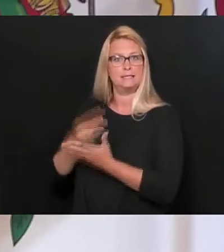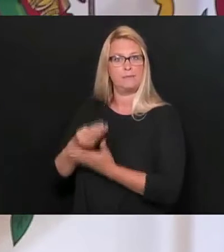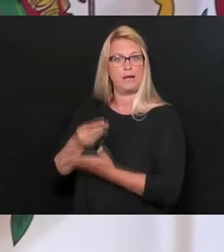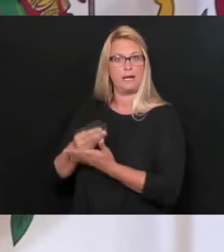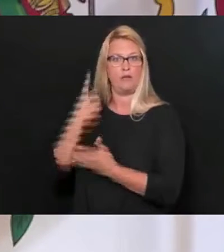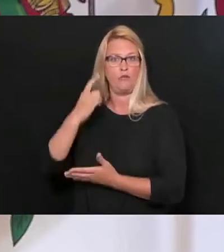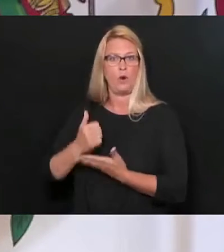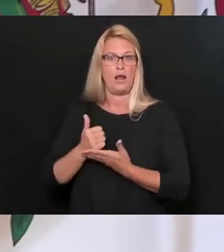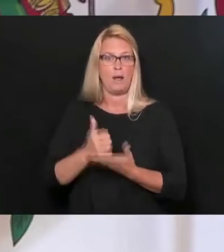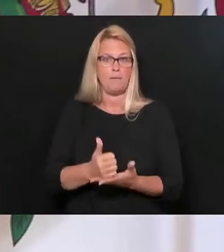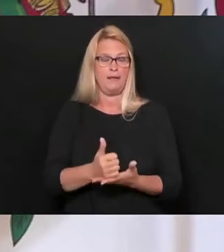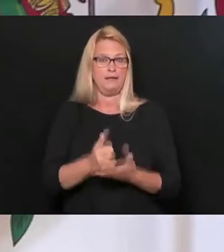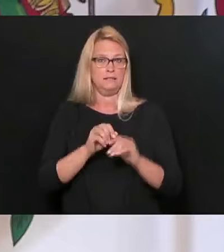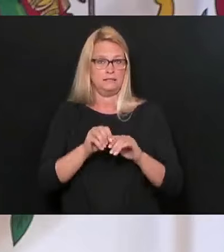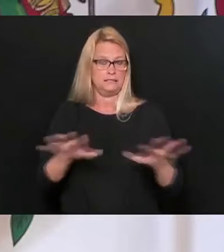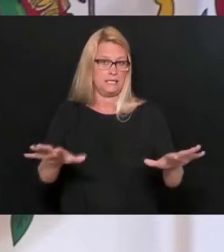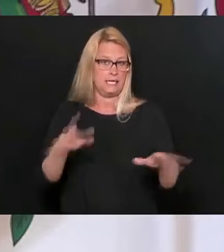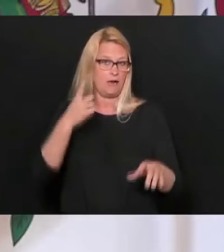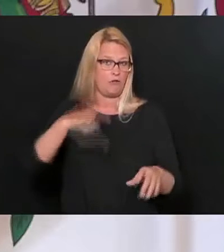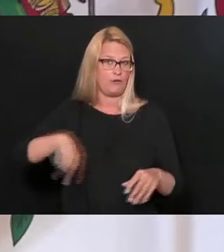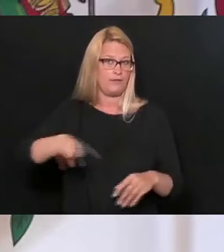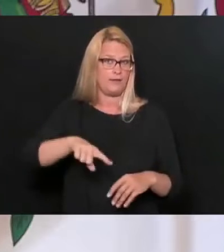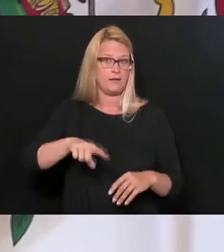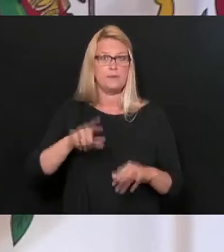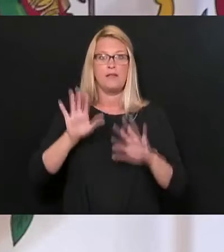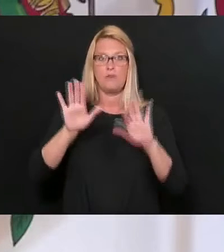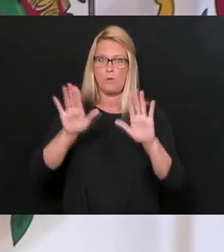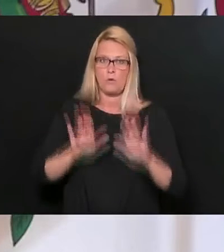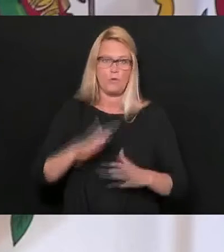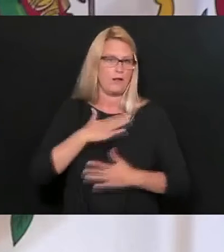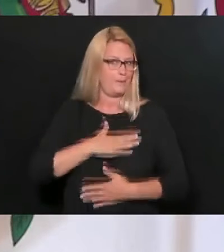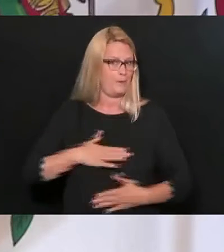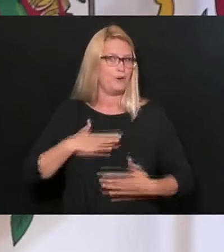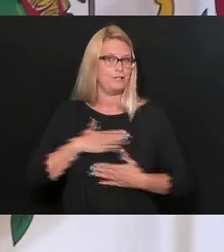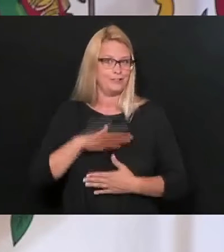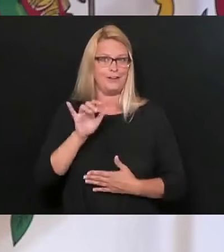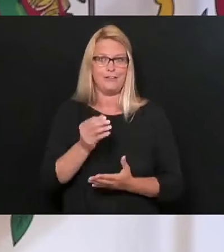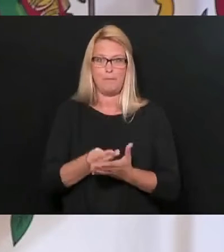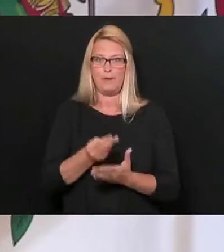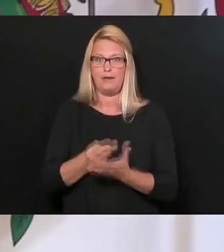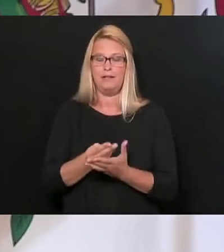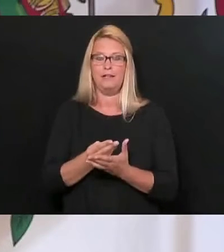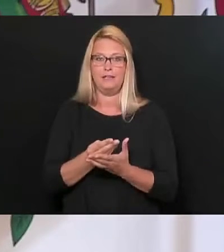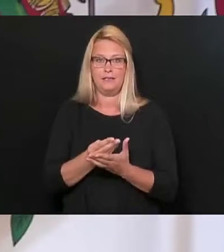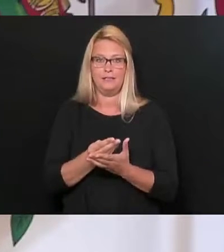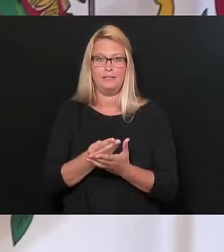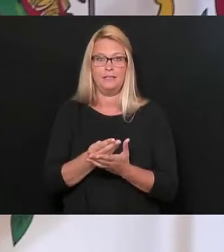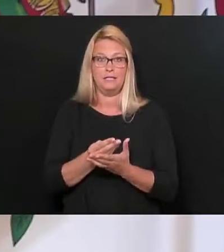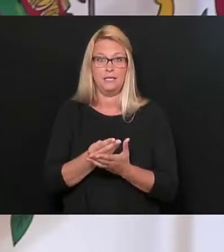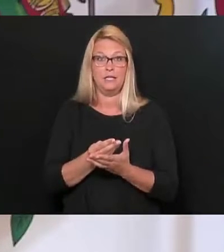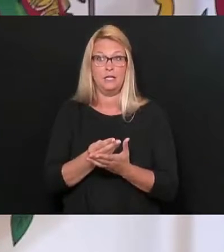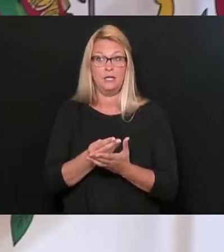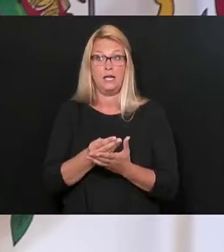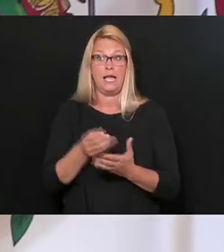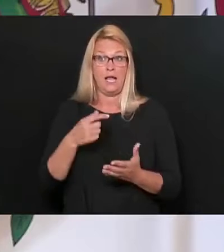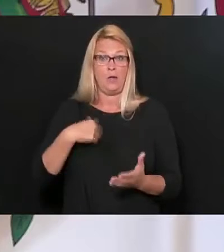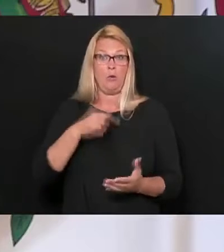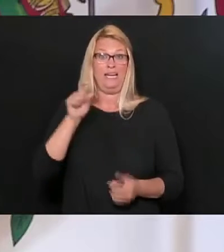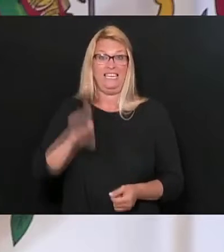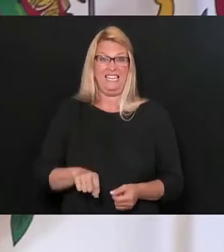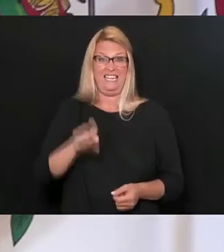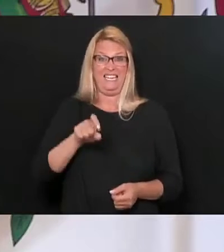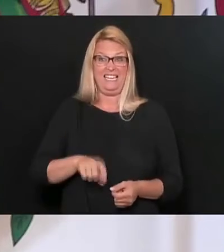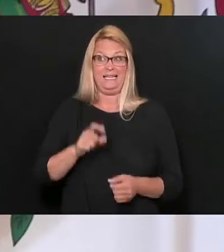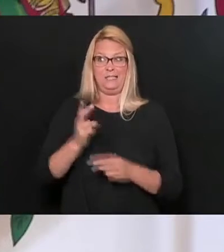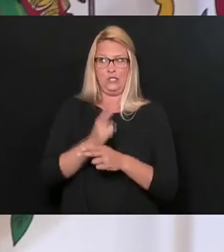you know, these dollars will be greatly appreciated and absolutely, from a necessity standpoint, used and